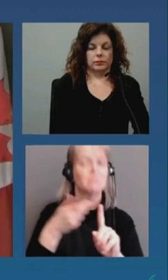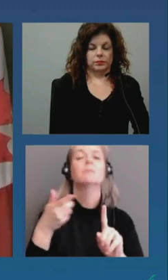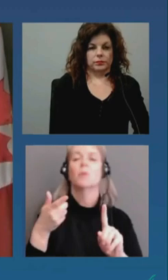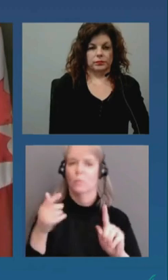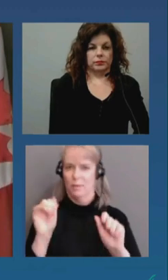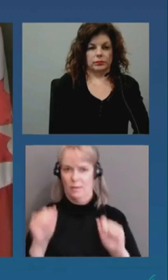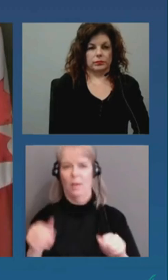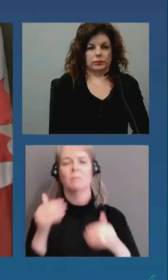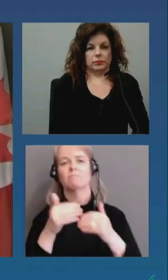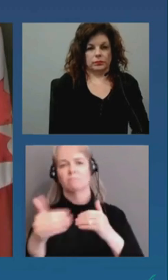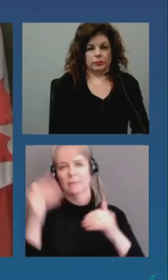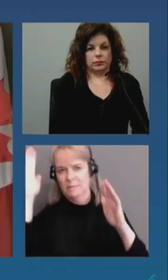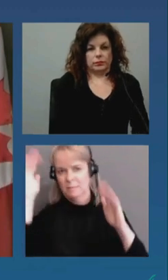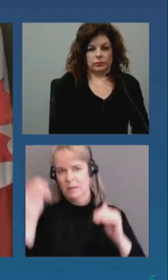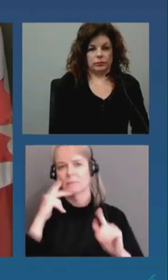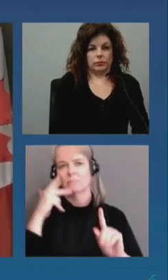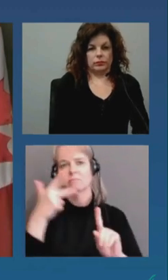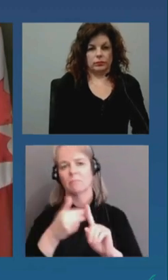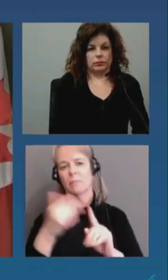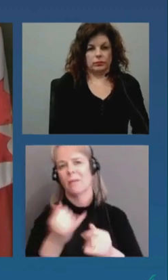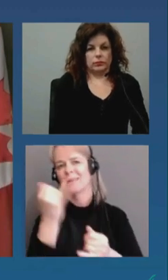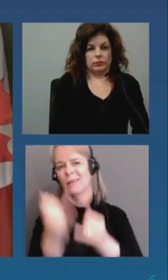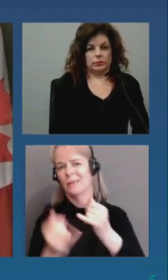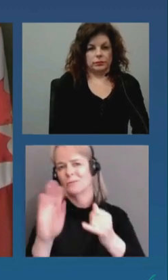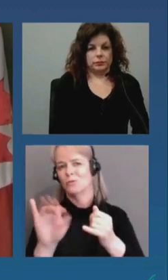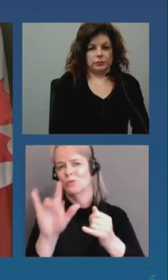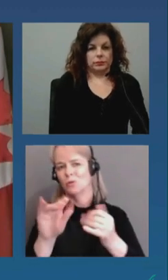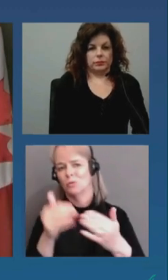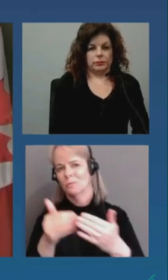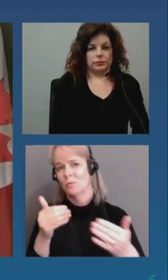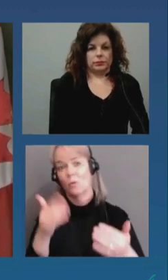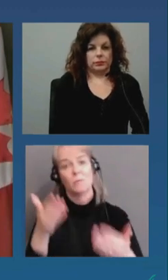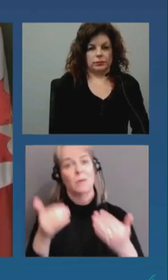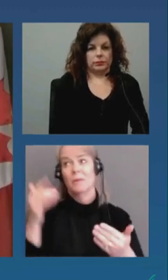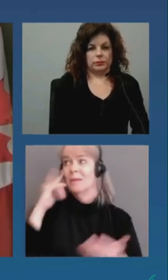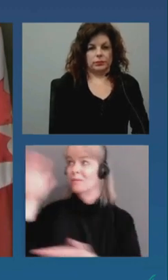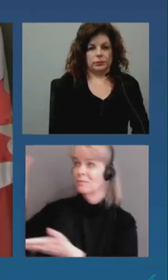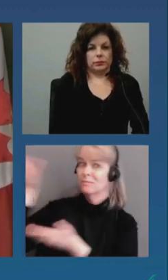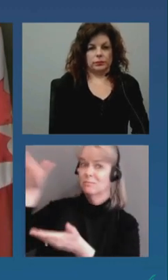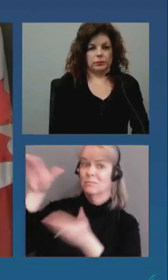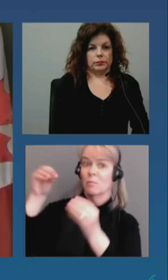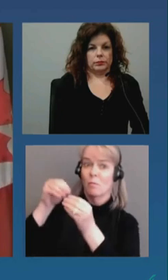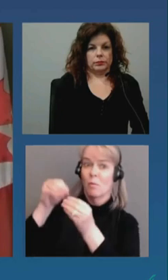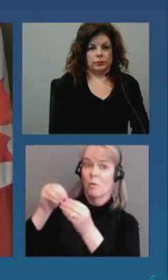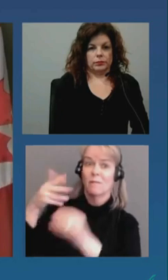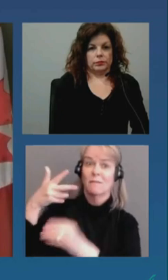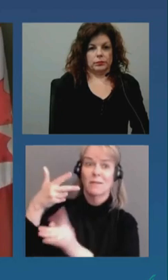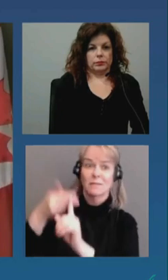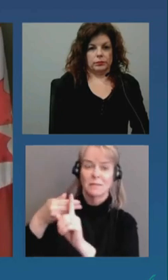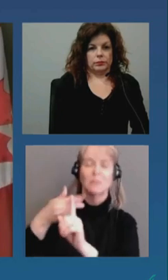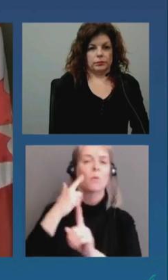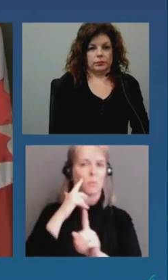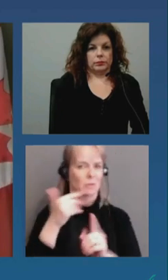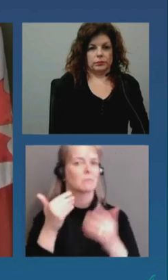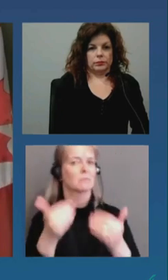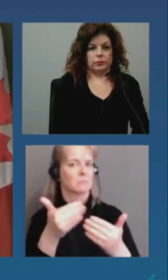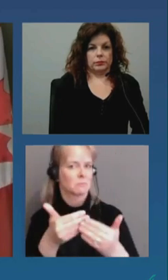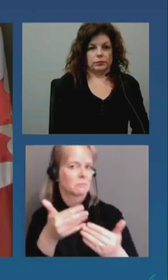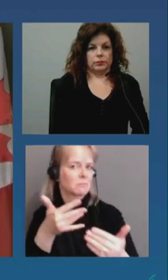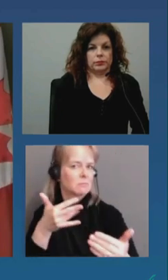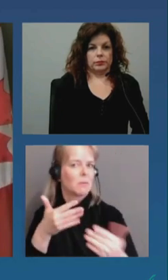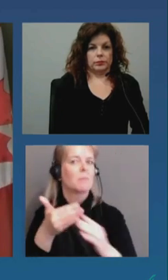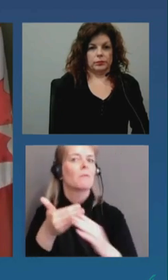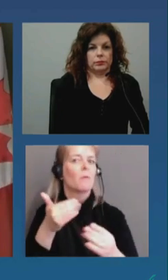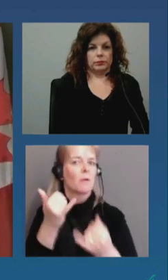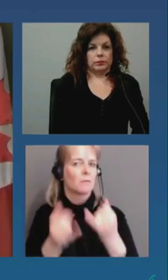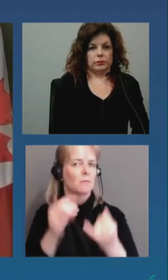likely by the end of june or sooner if vaccine supply increases this is another important step as we work to ensure that